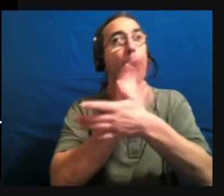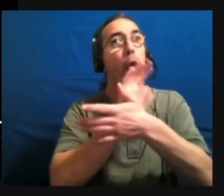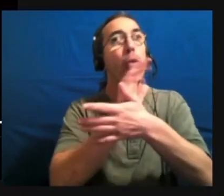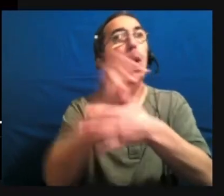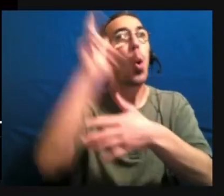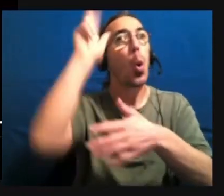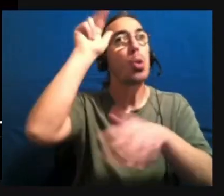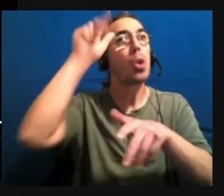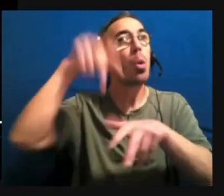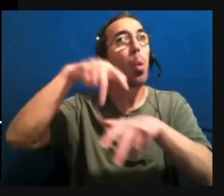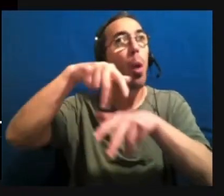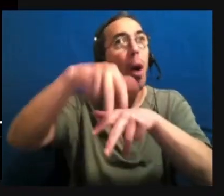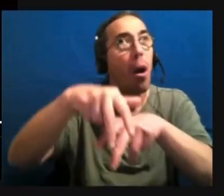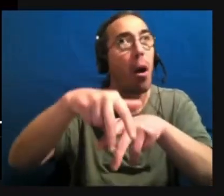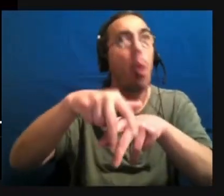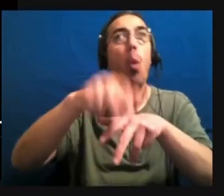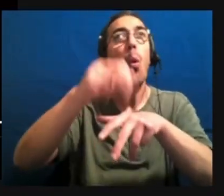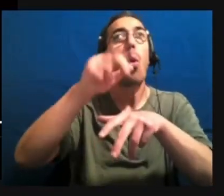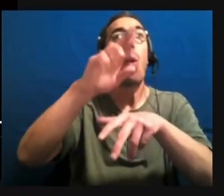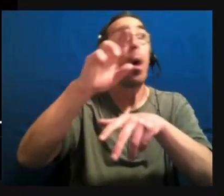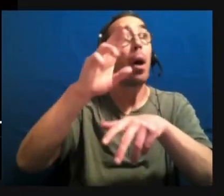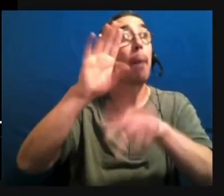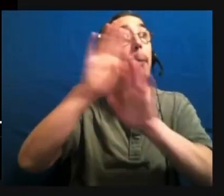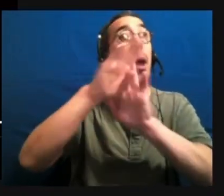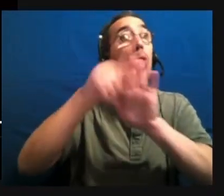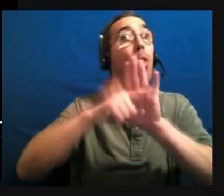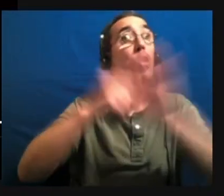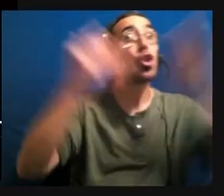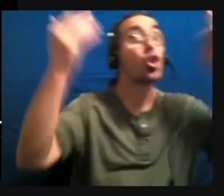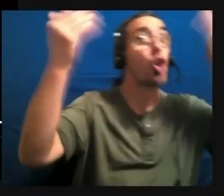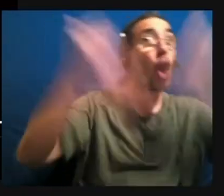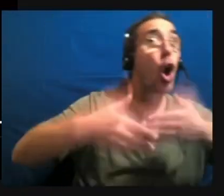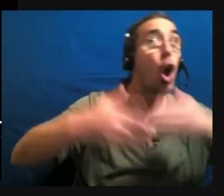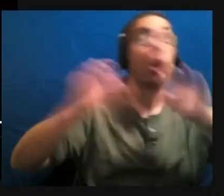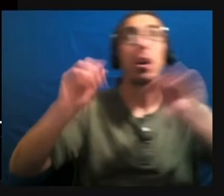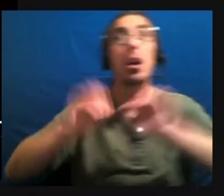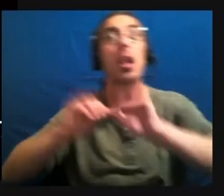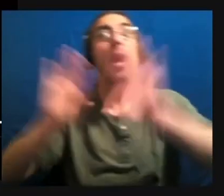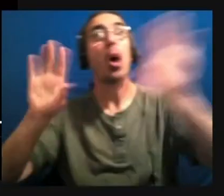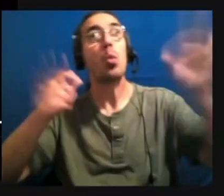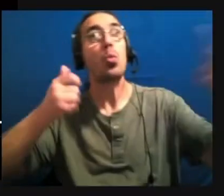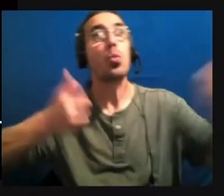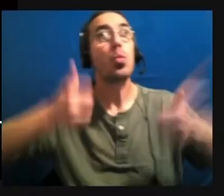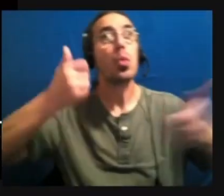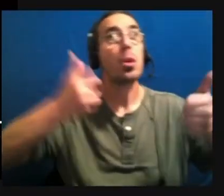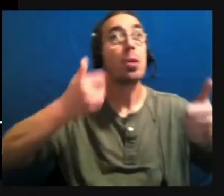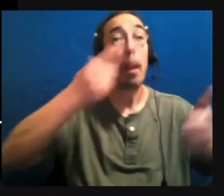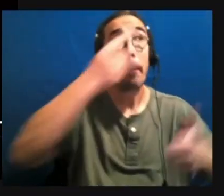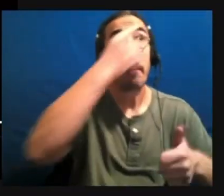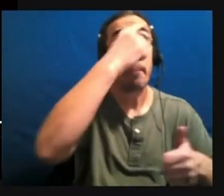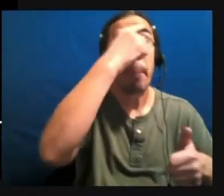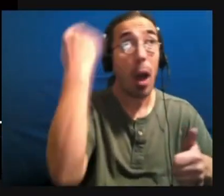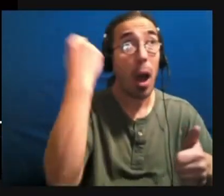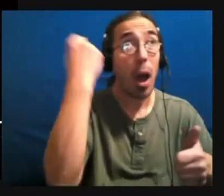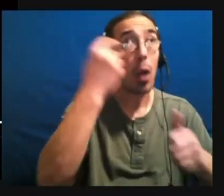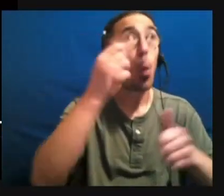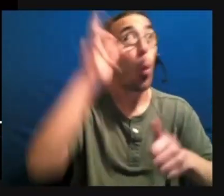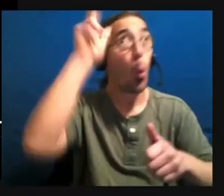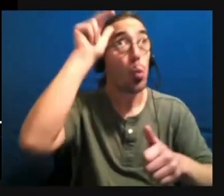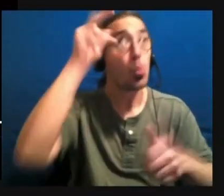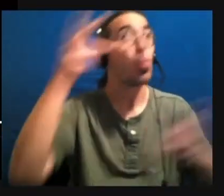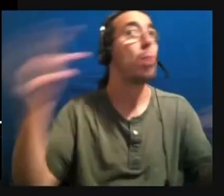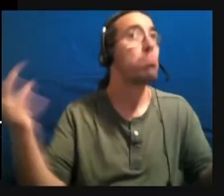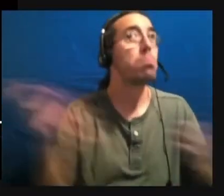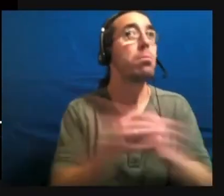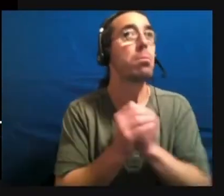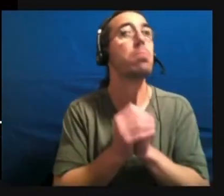Is it dark? Is it clear? Is it black? Do you see anything at all? And